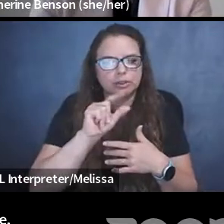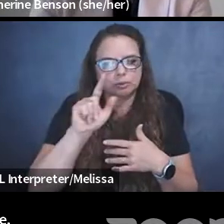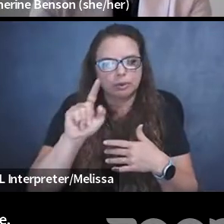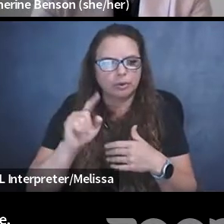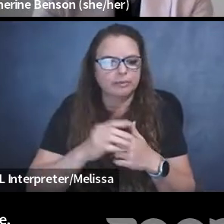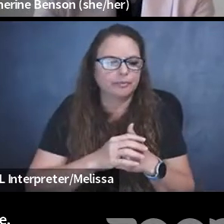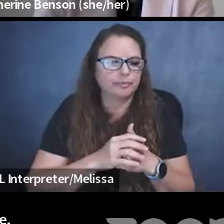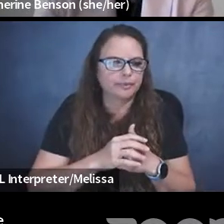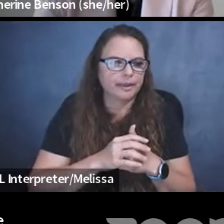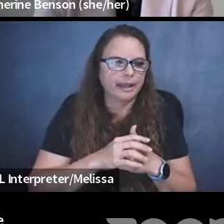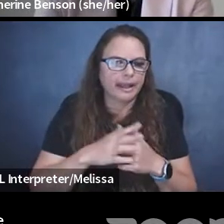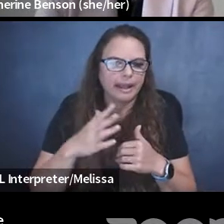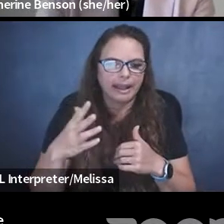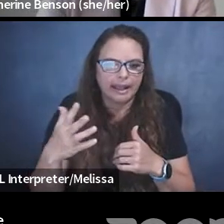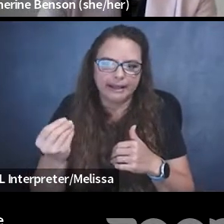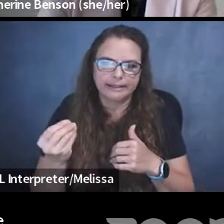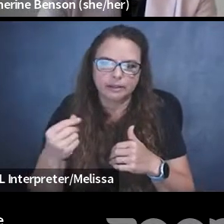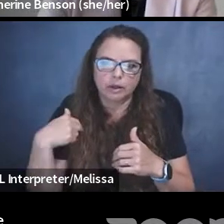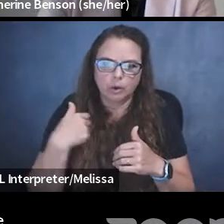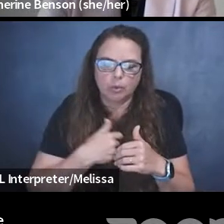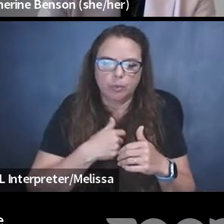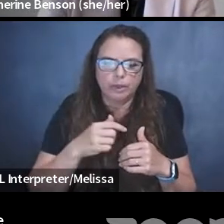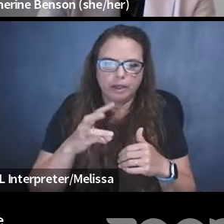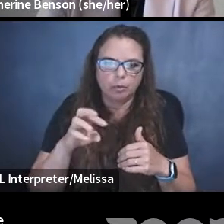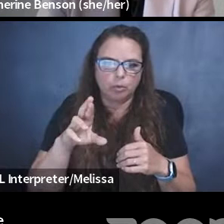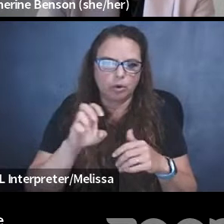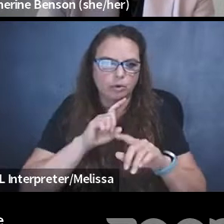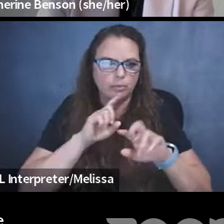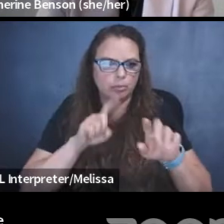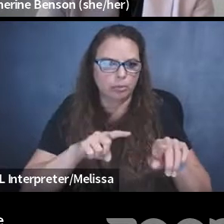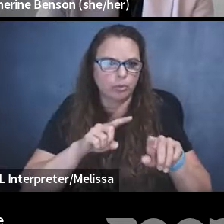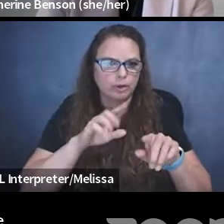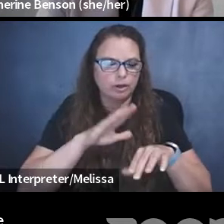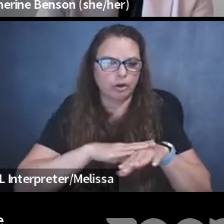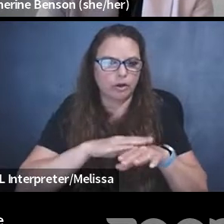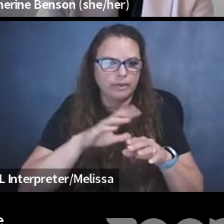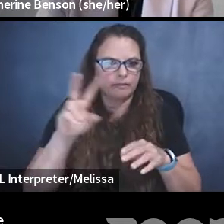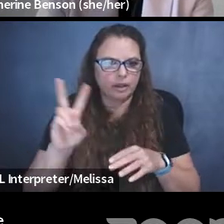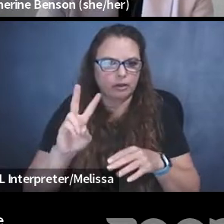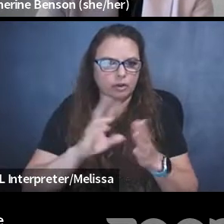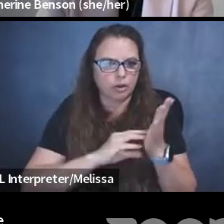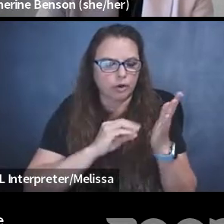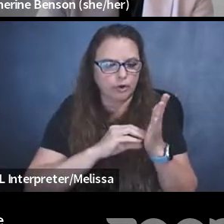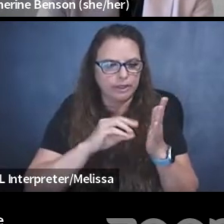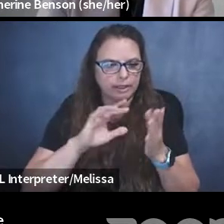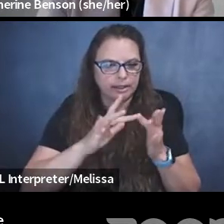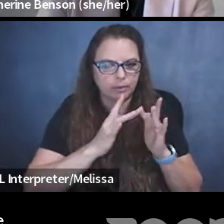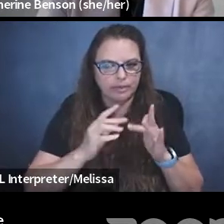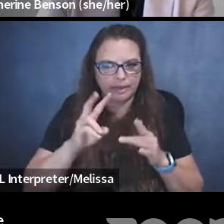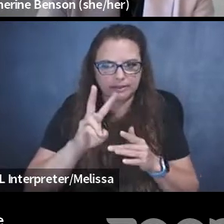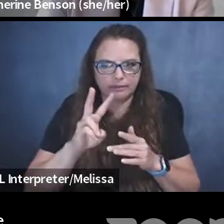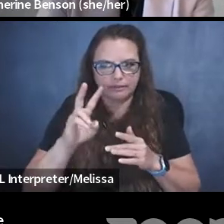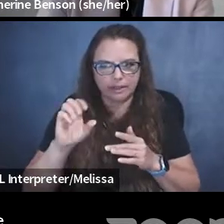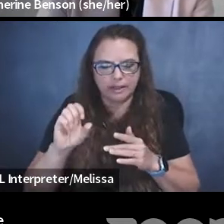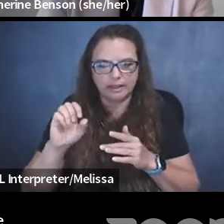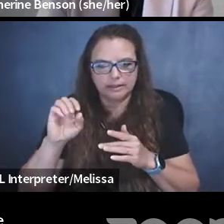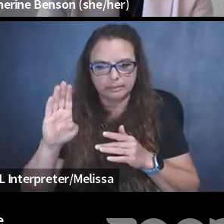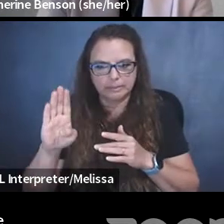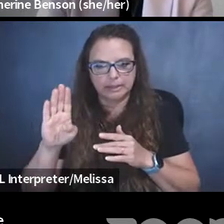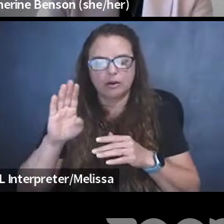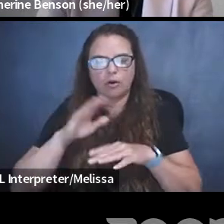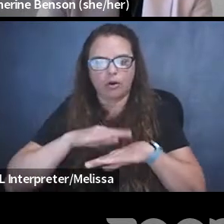we were reporting on the Vancouver Learning Network, which is the VSB's online school,